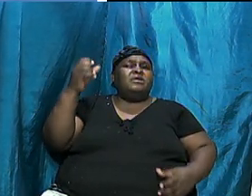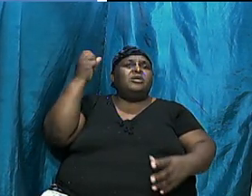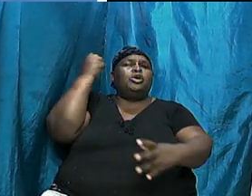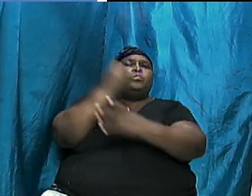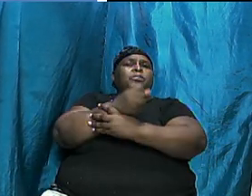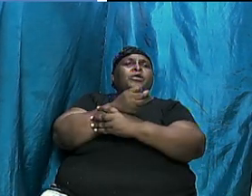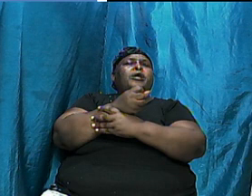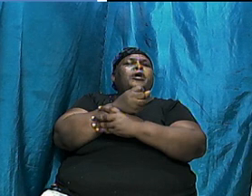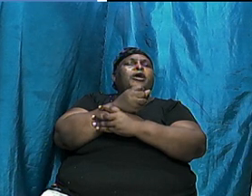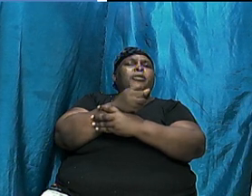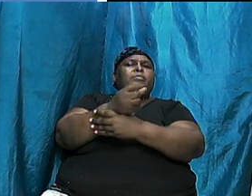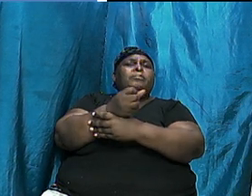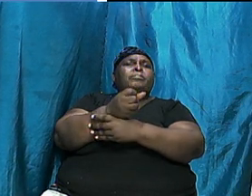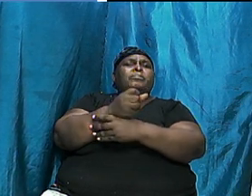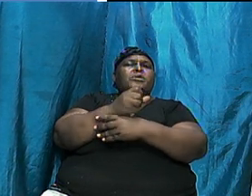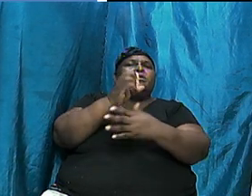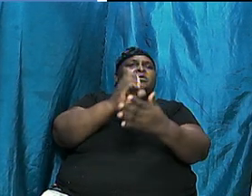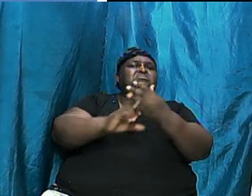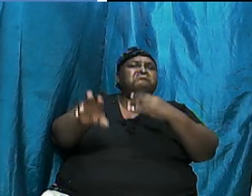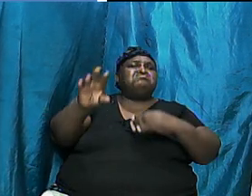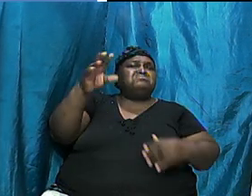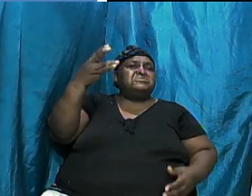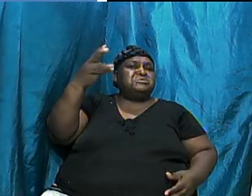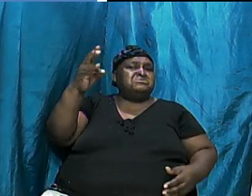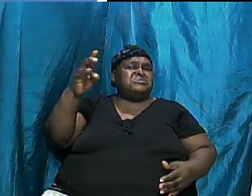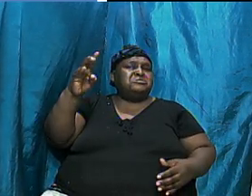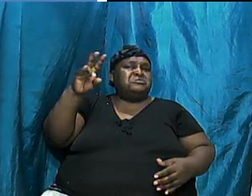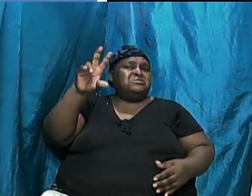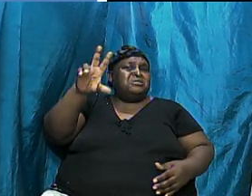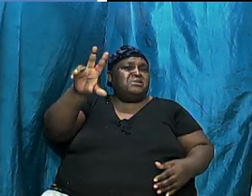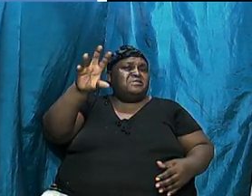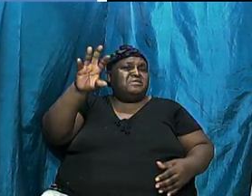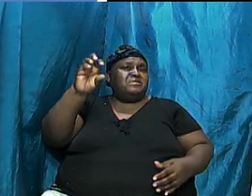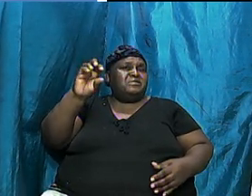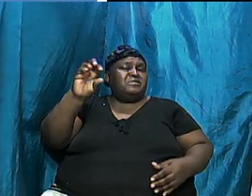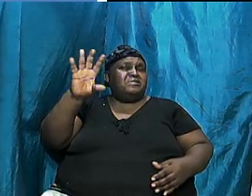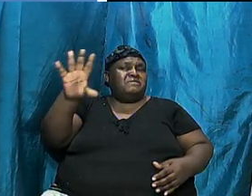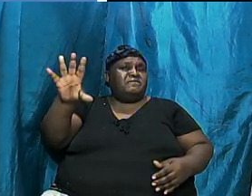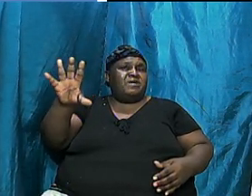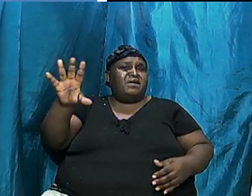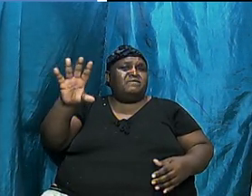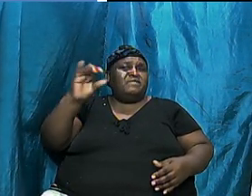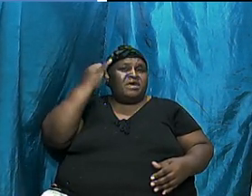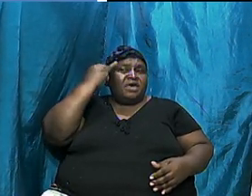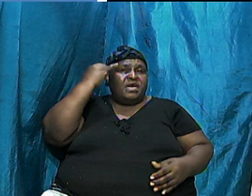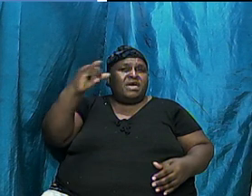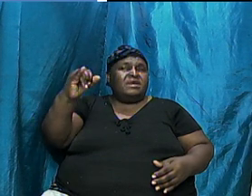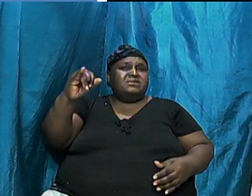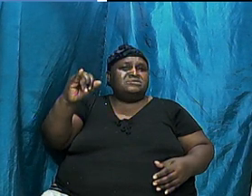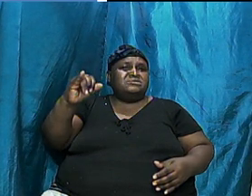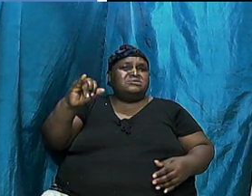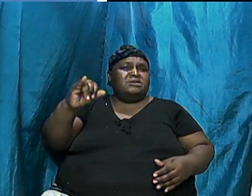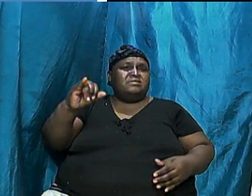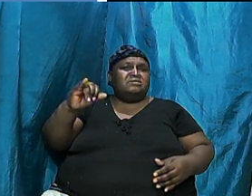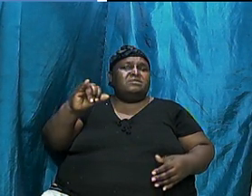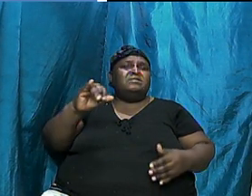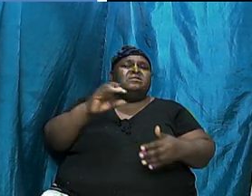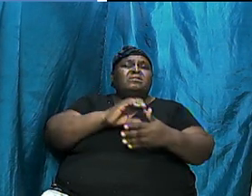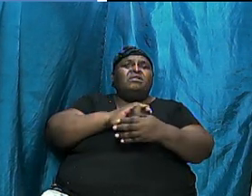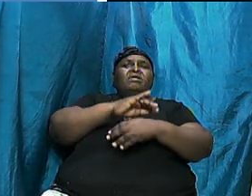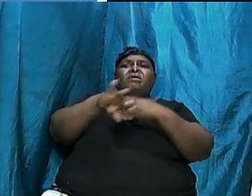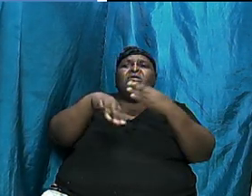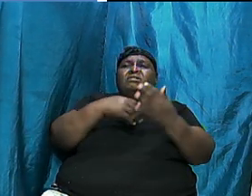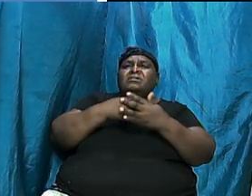Abraham. Chapters 17 to 35, Isaac. Chapters 25 to 35, Jacob. Notice